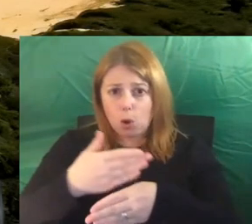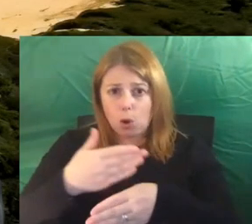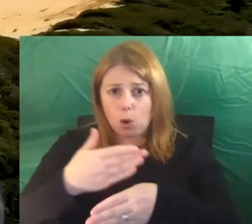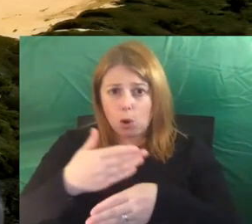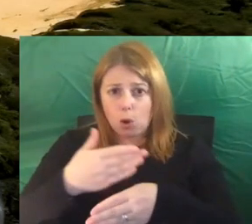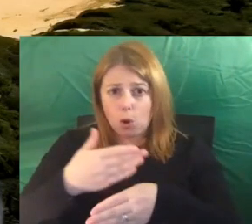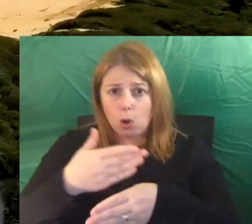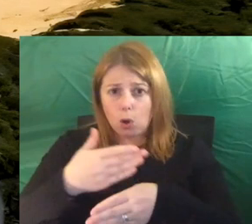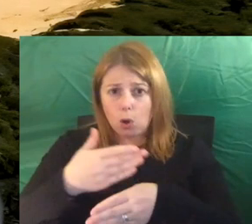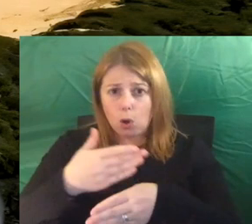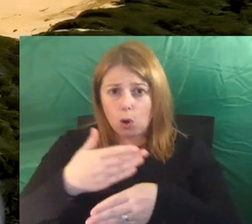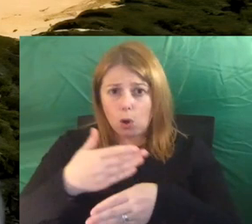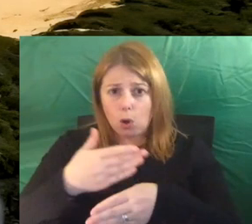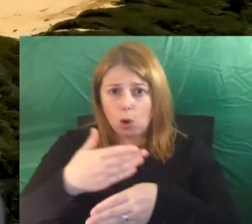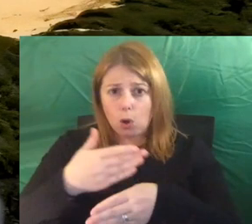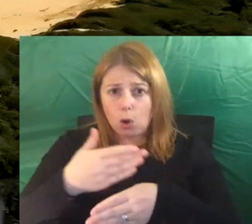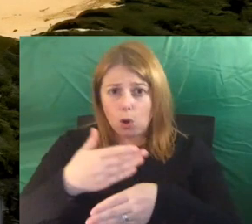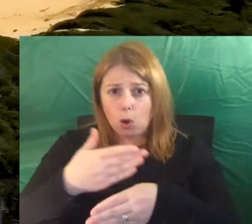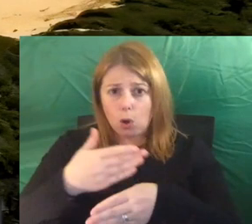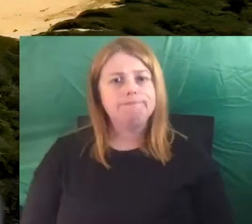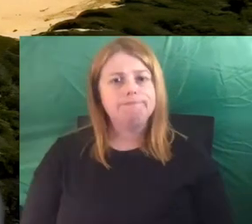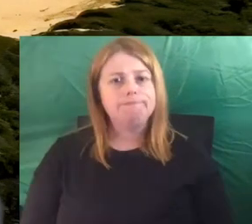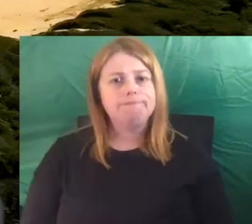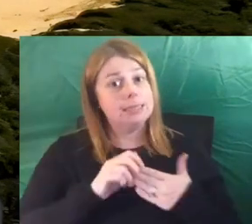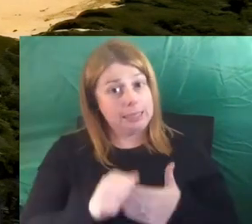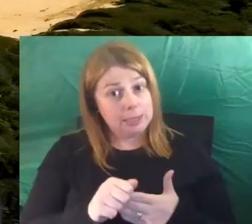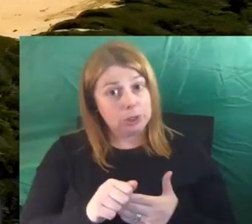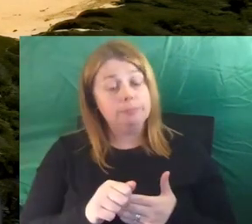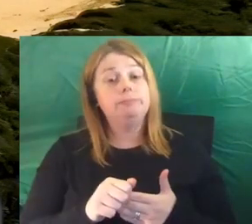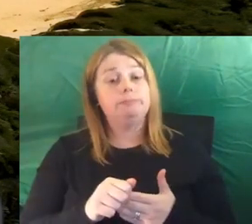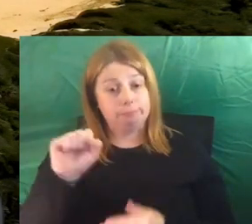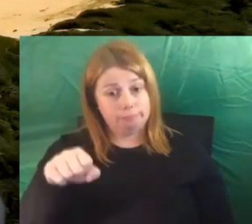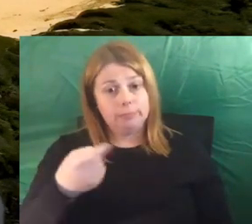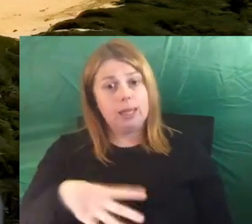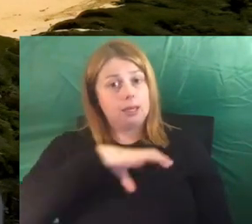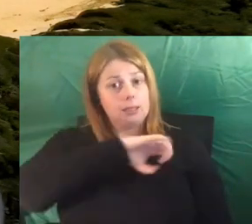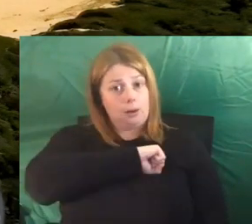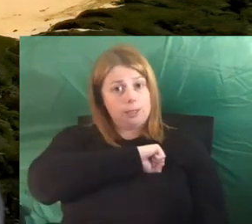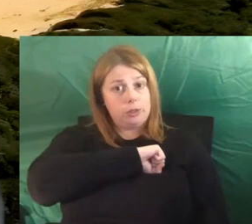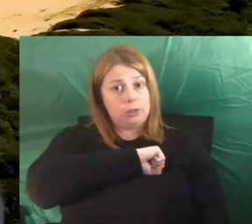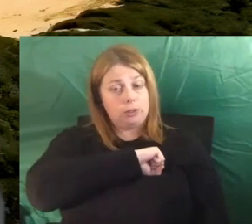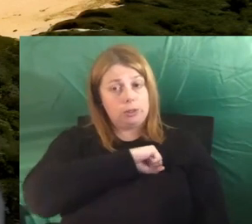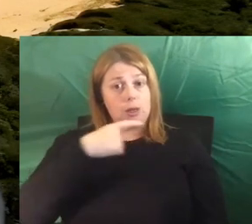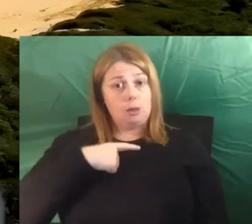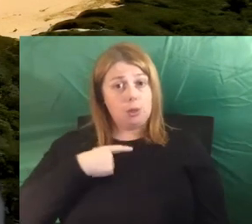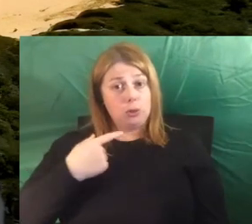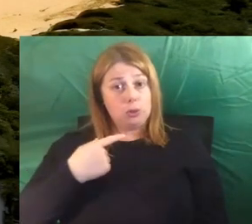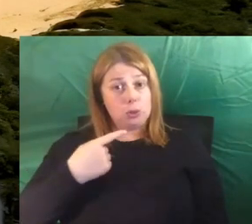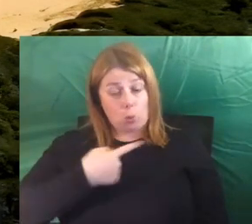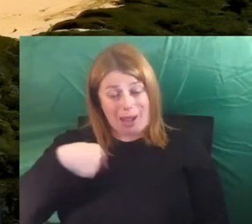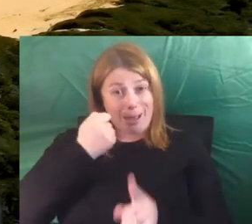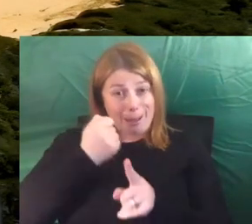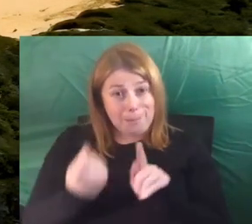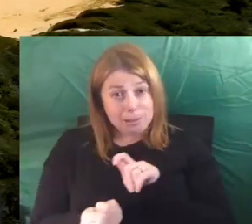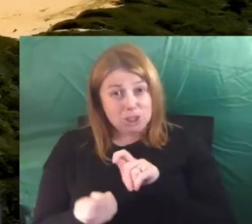requires leadership and it requires courage because what we're doing is transformational. So just today, actually, I've got